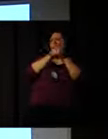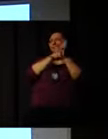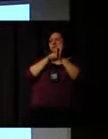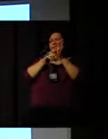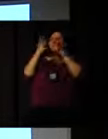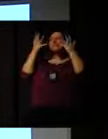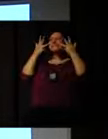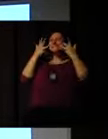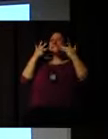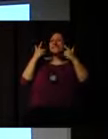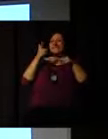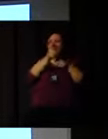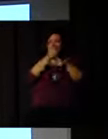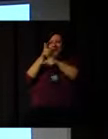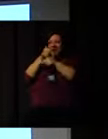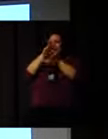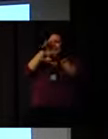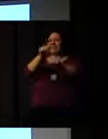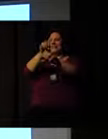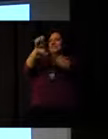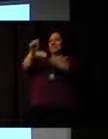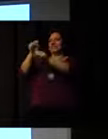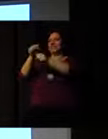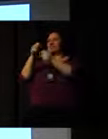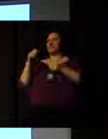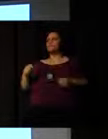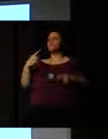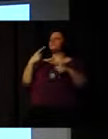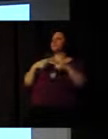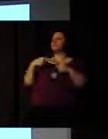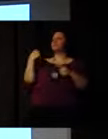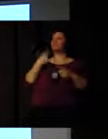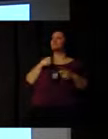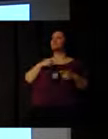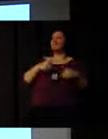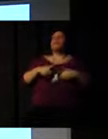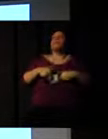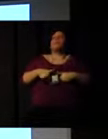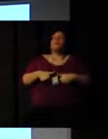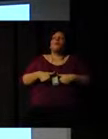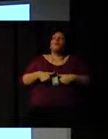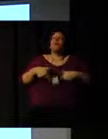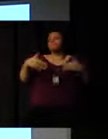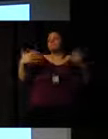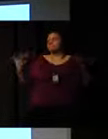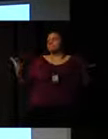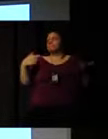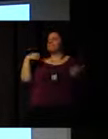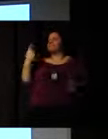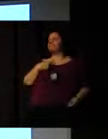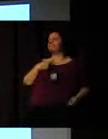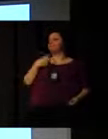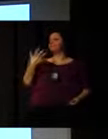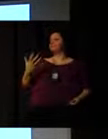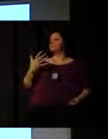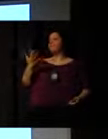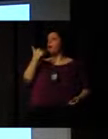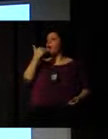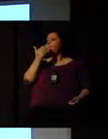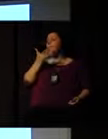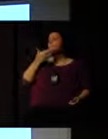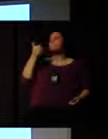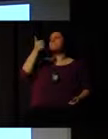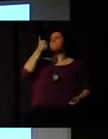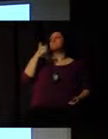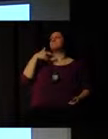because we were a little bit, I don't know, hungry or starving. And we wanted to eat a little bit more. We don't know when it happens.